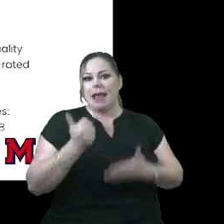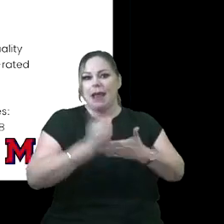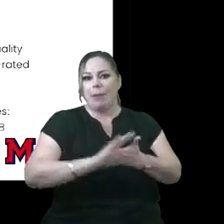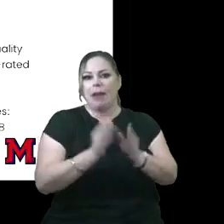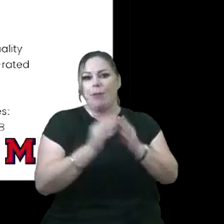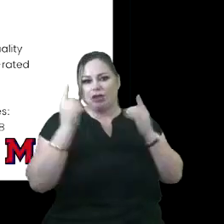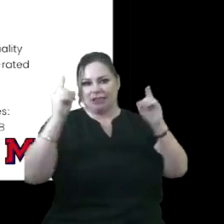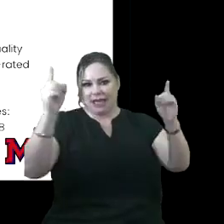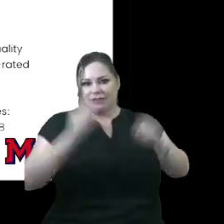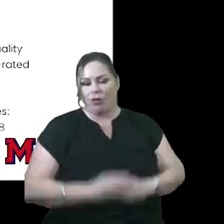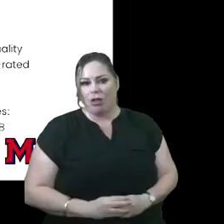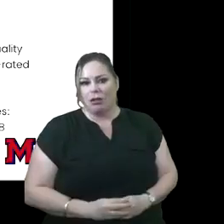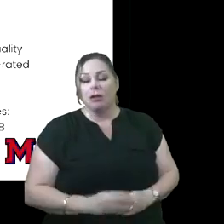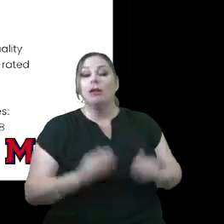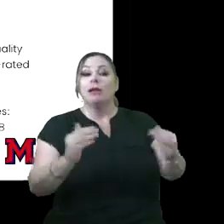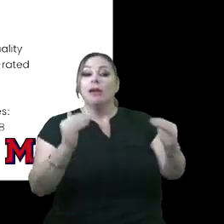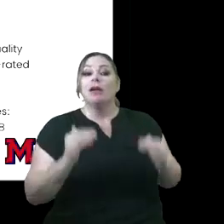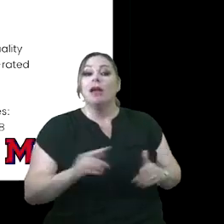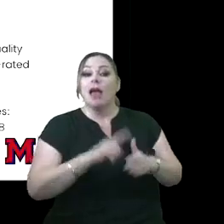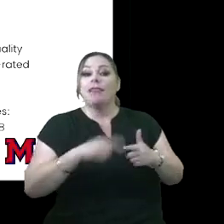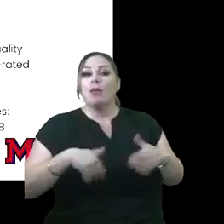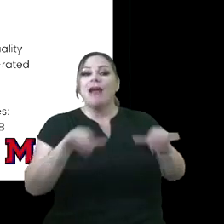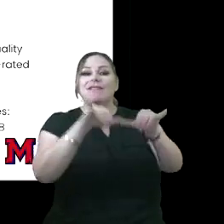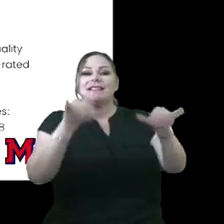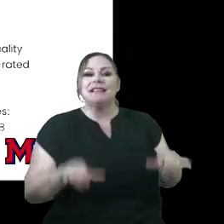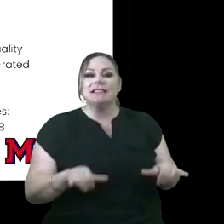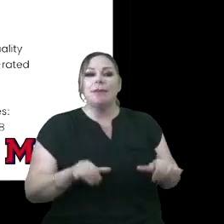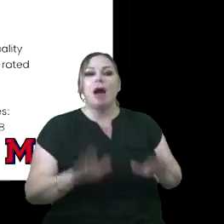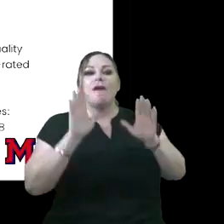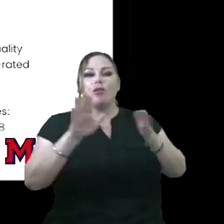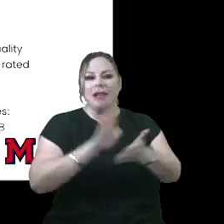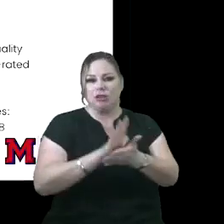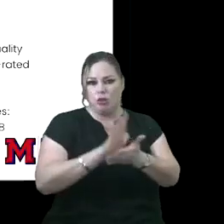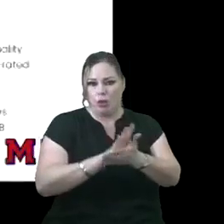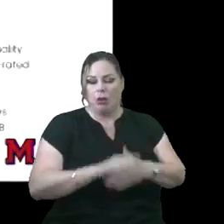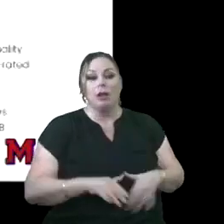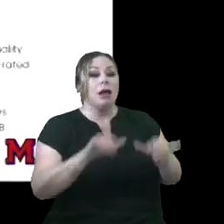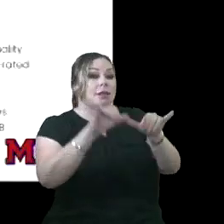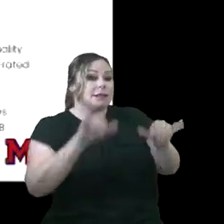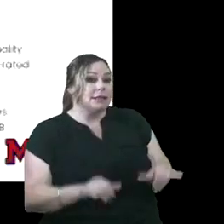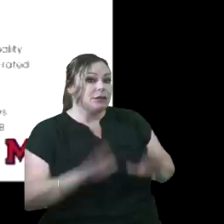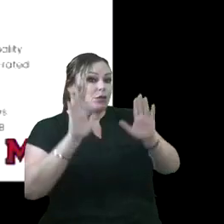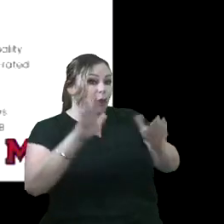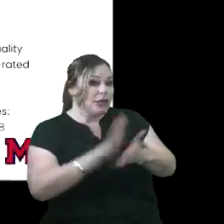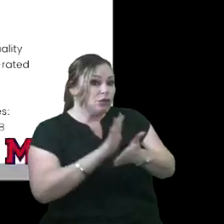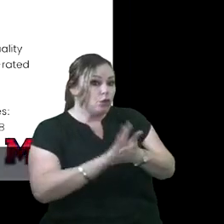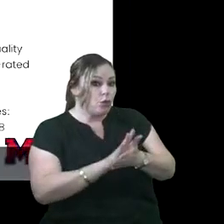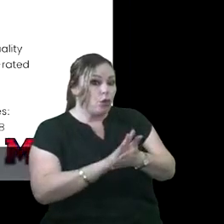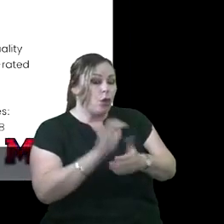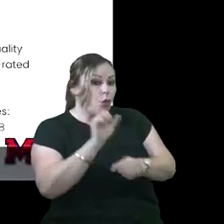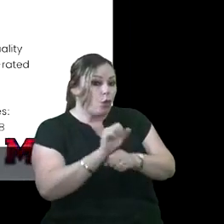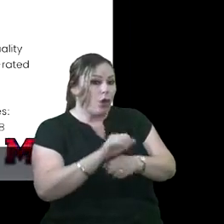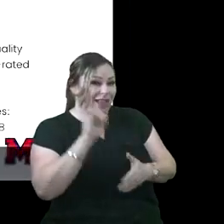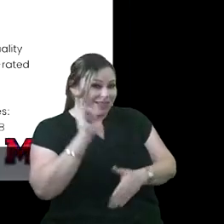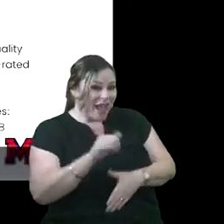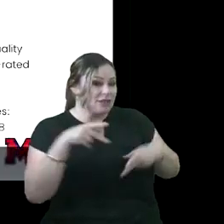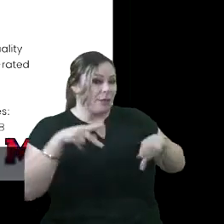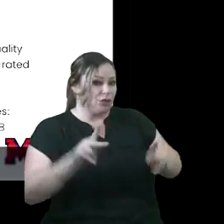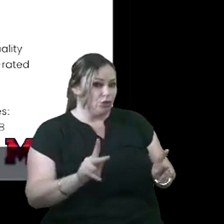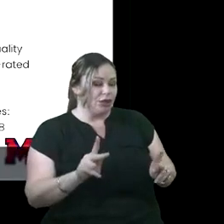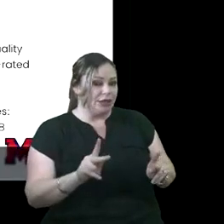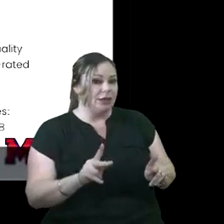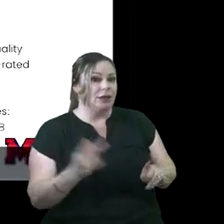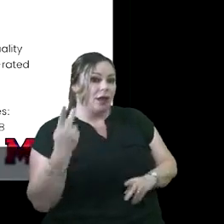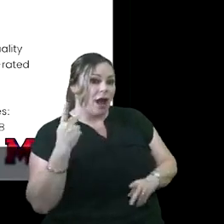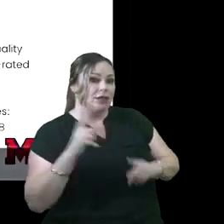successful. And then we have the system of great schools work. So our system of great schools work is really an opportunity